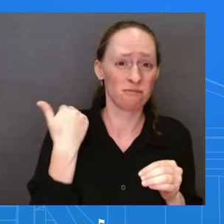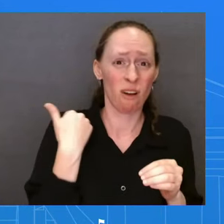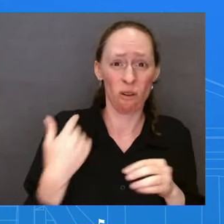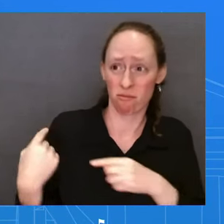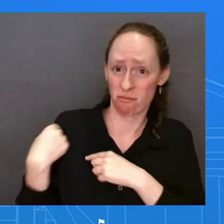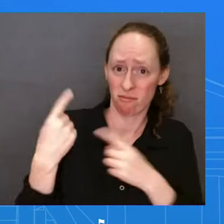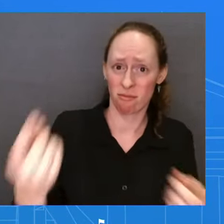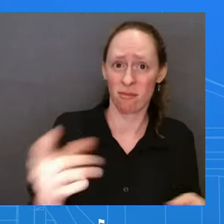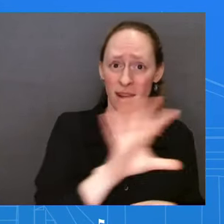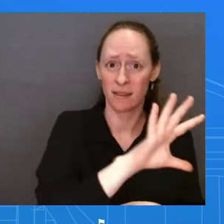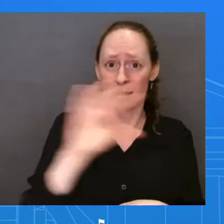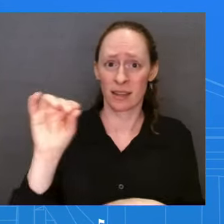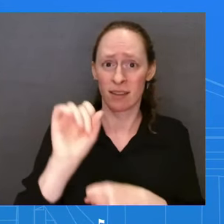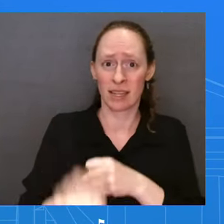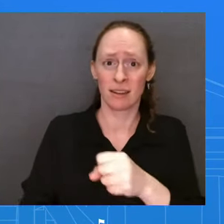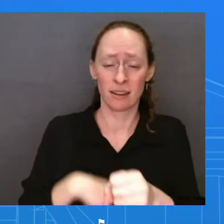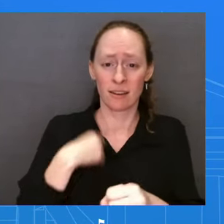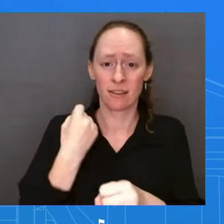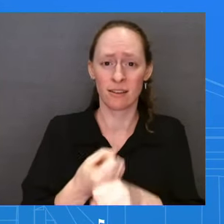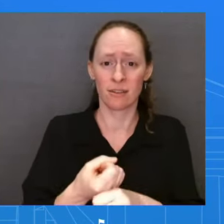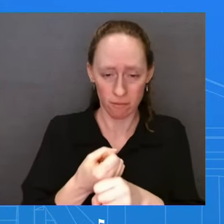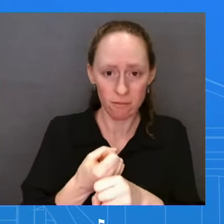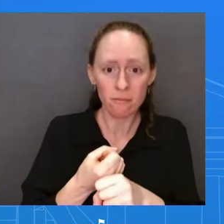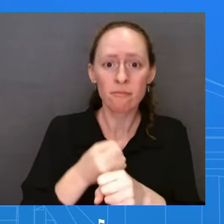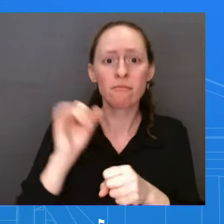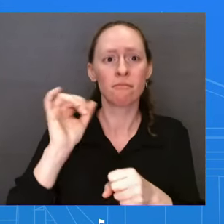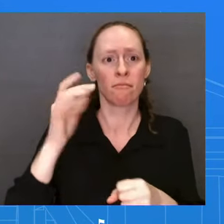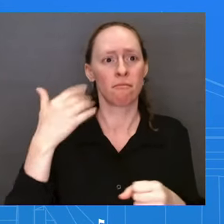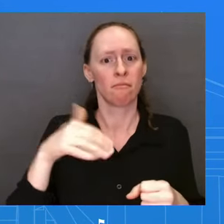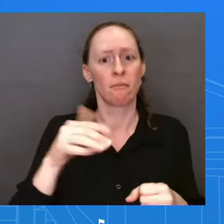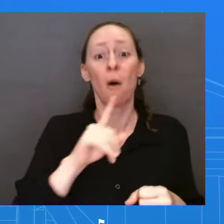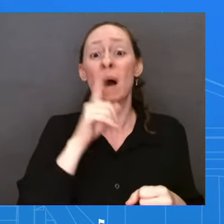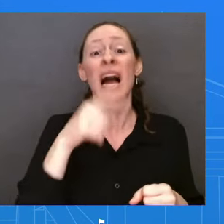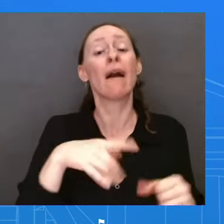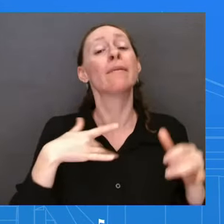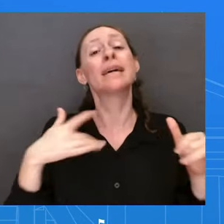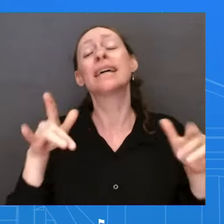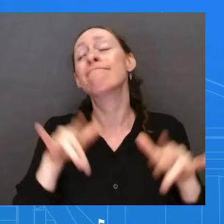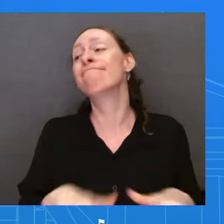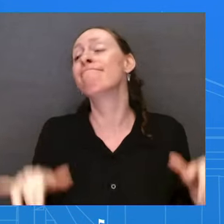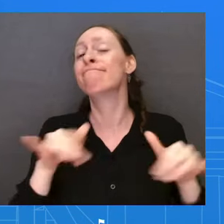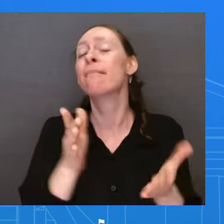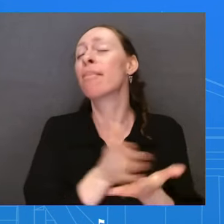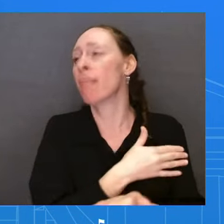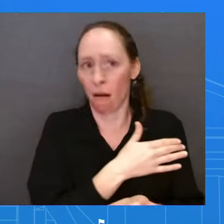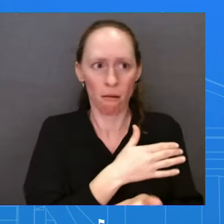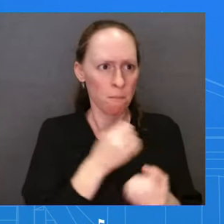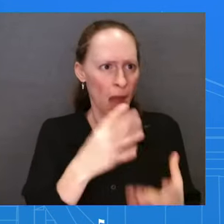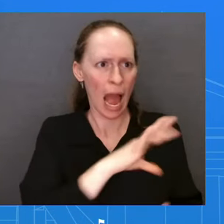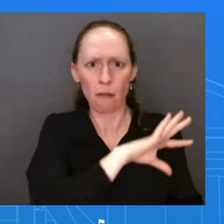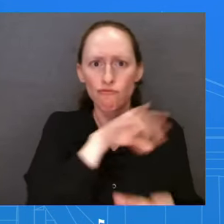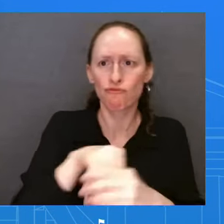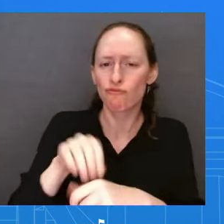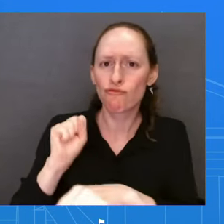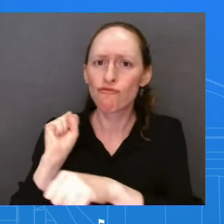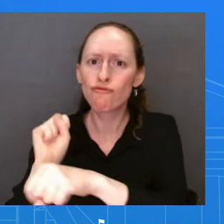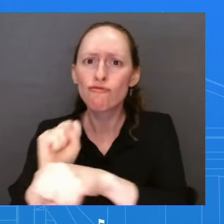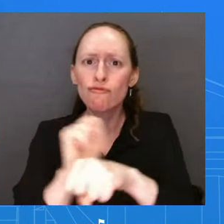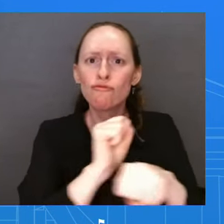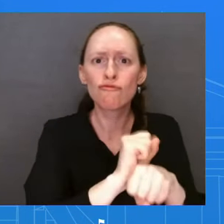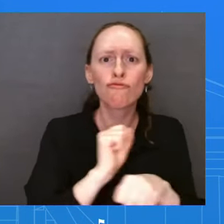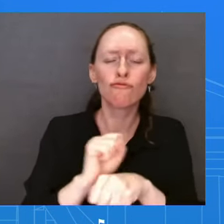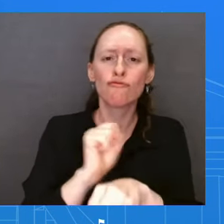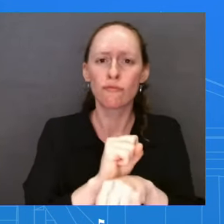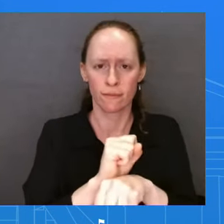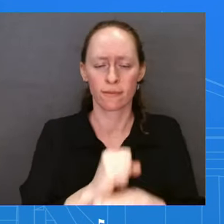behind. The share of working-age Americans in the workforce is higher now than it has been for 15 years, showing that decisive policy